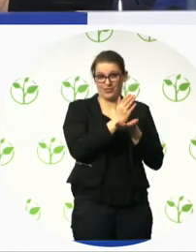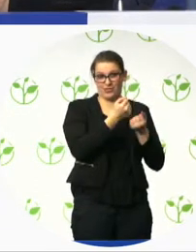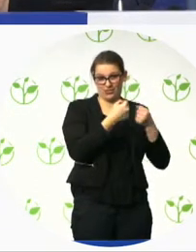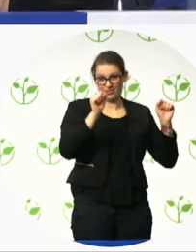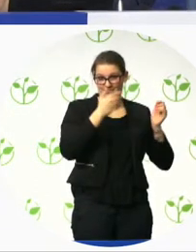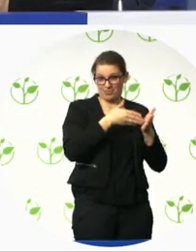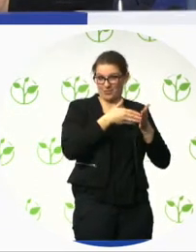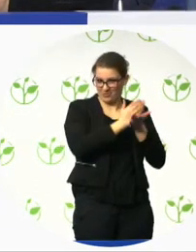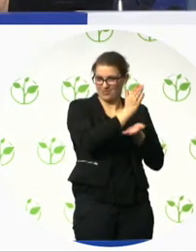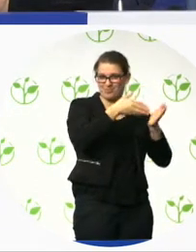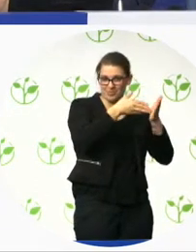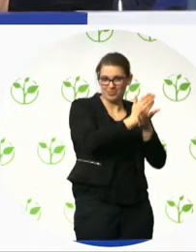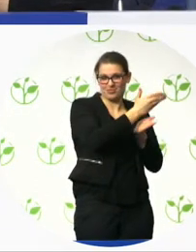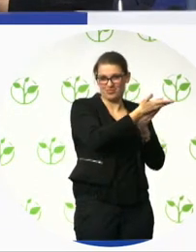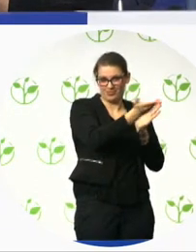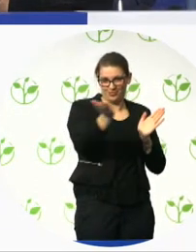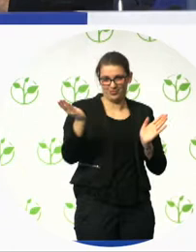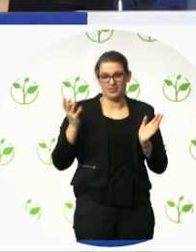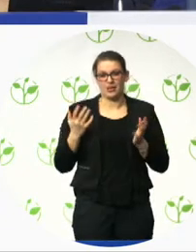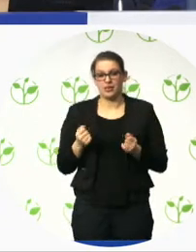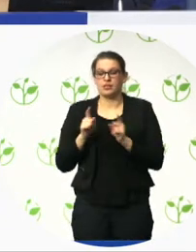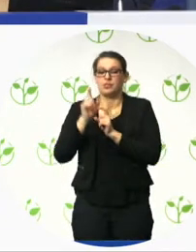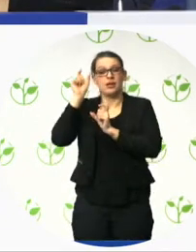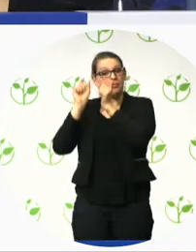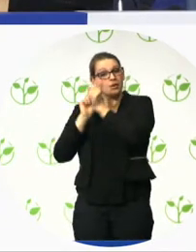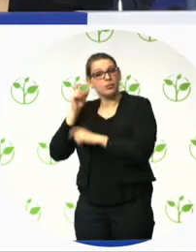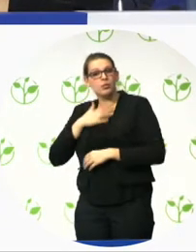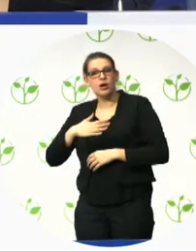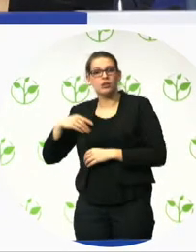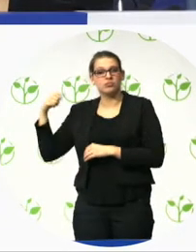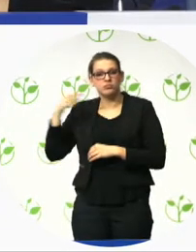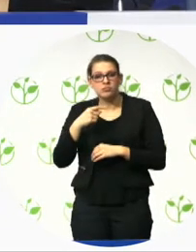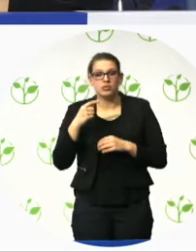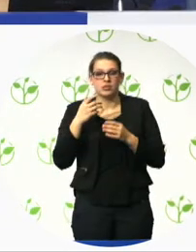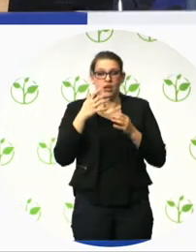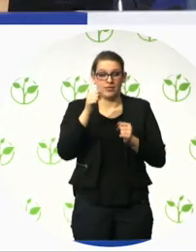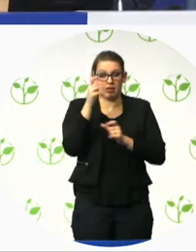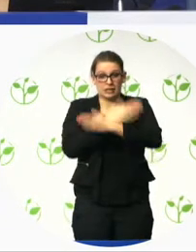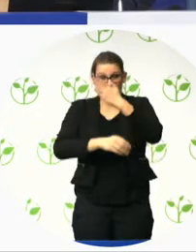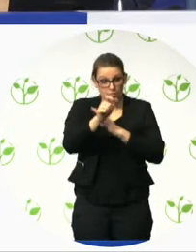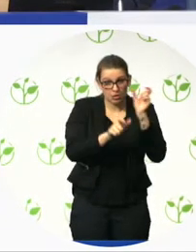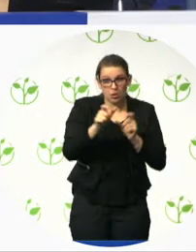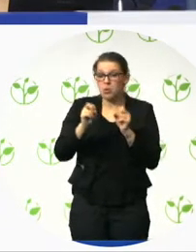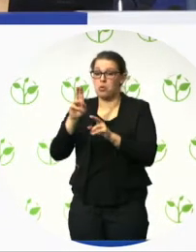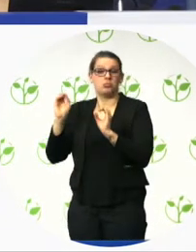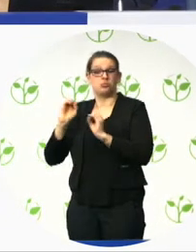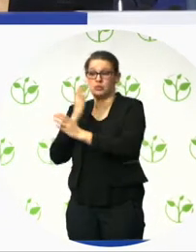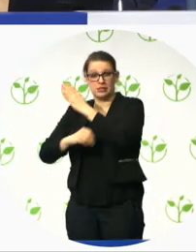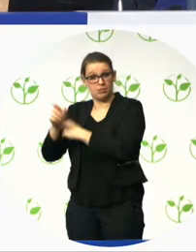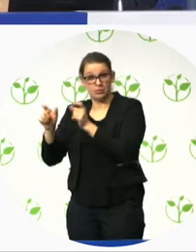impacted by disability. So it was great, and you can see a picture there. There's a smile fest in terms of...